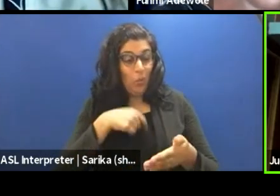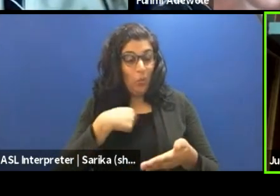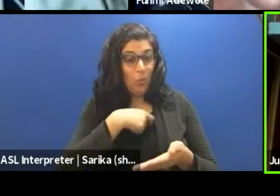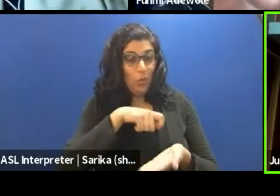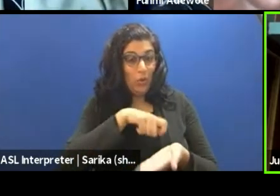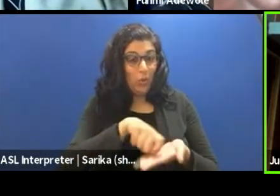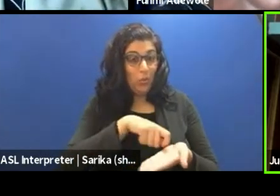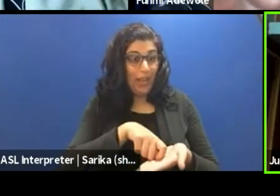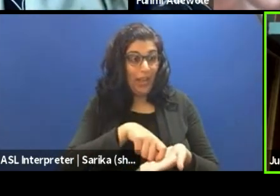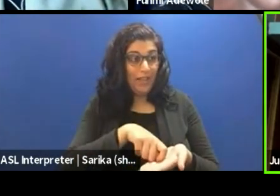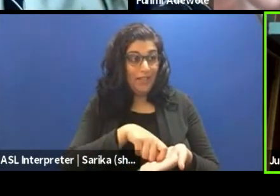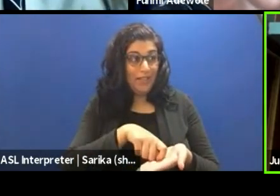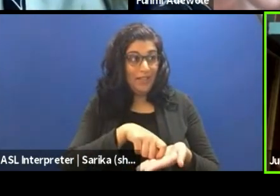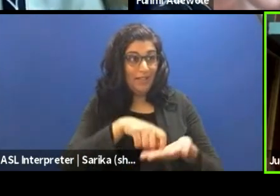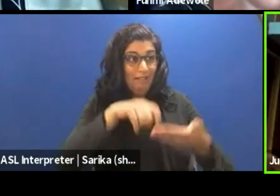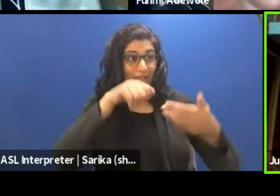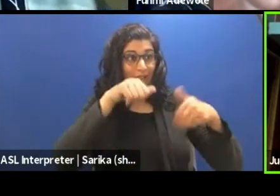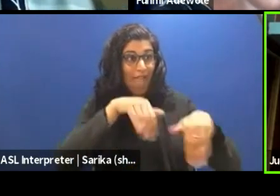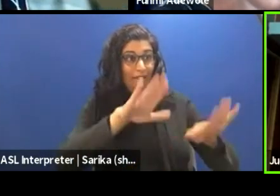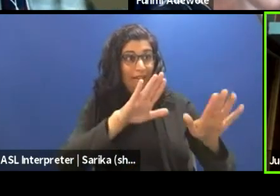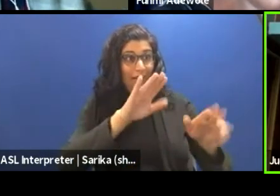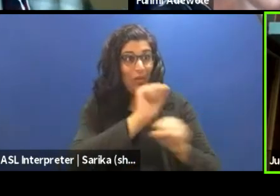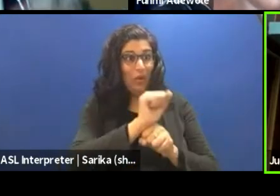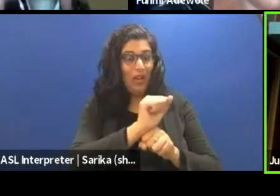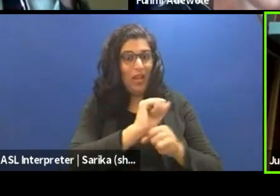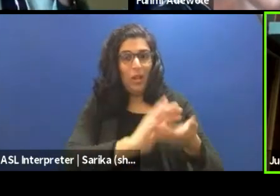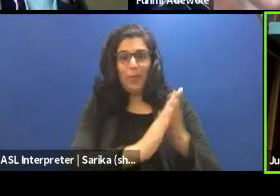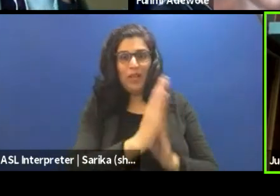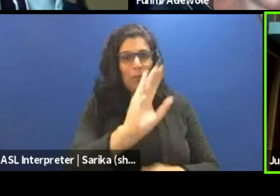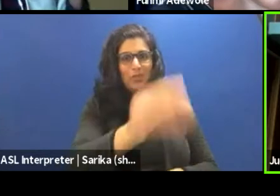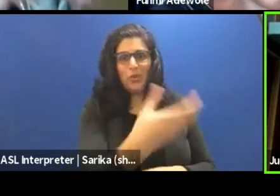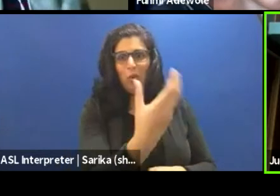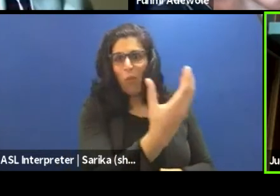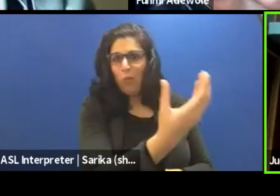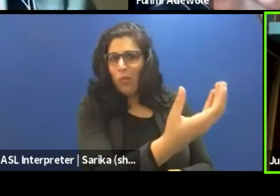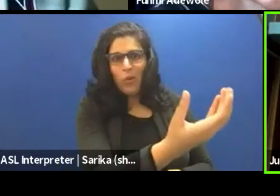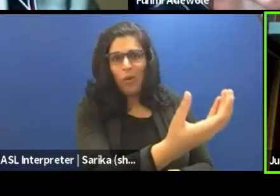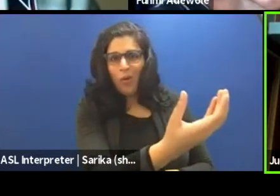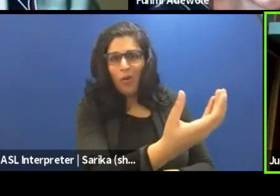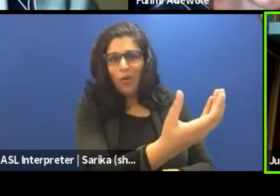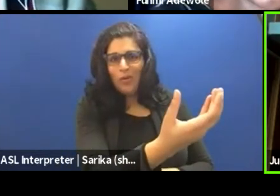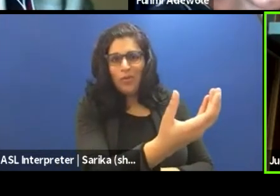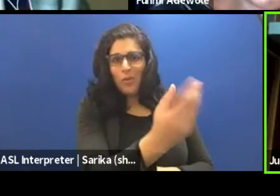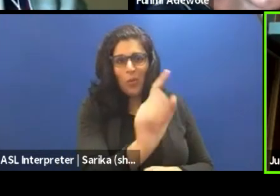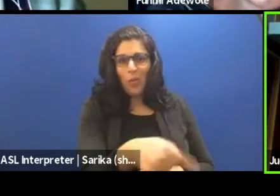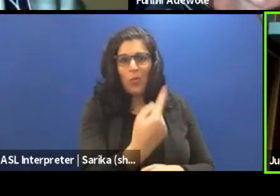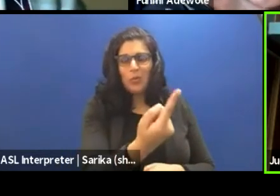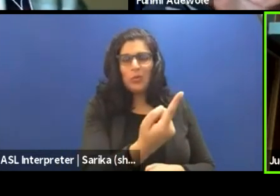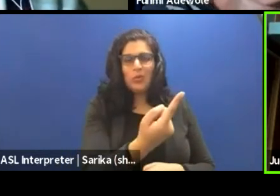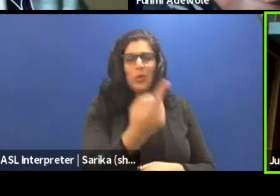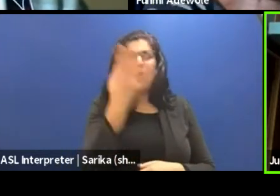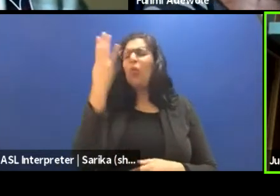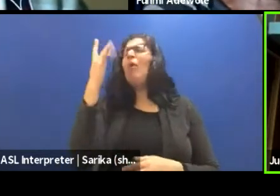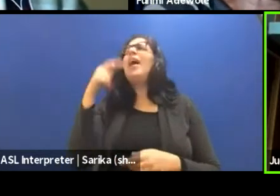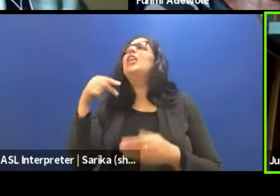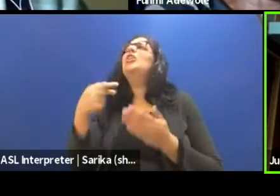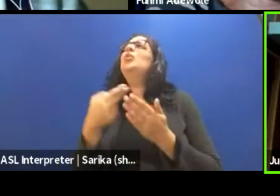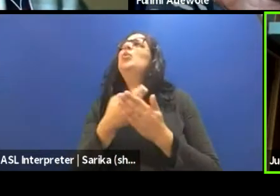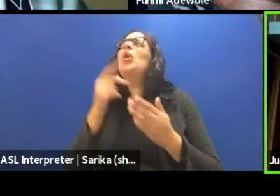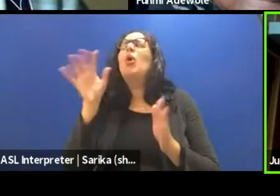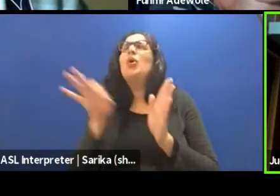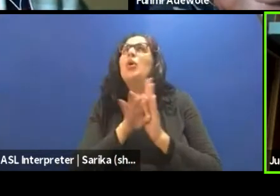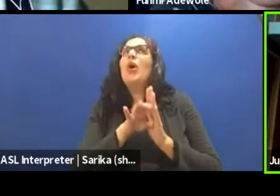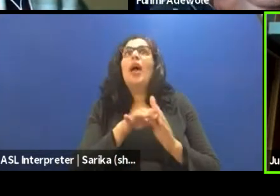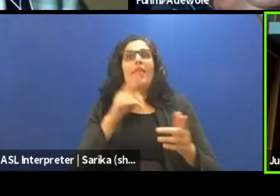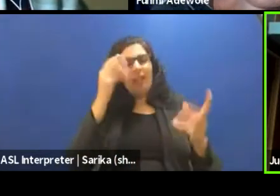work leaves us, it is an entity in itself. So when you call the playwright and you're like, why did you choose this? And choose that. And they bamboozle you. It's not true.